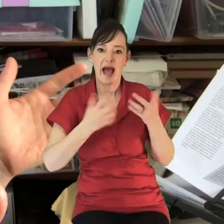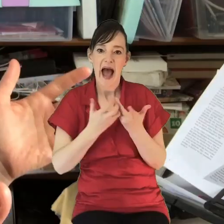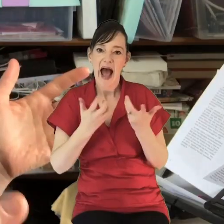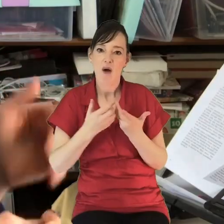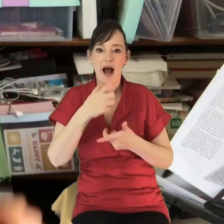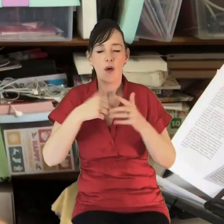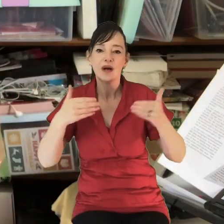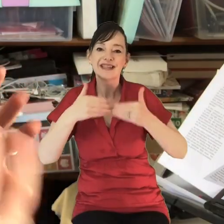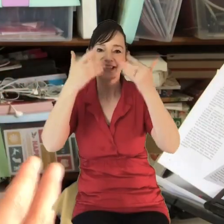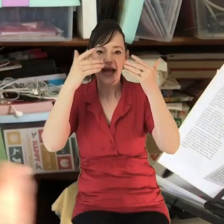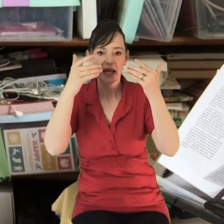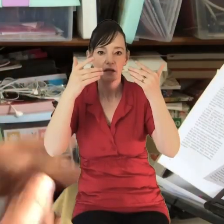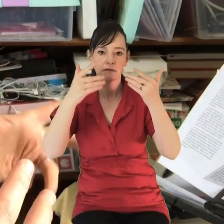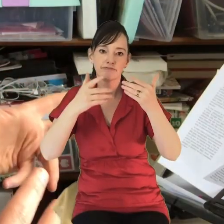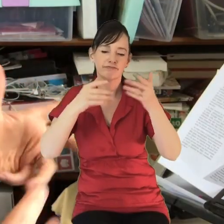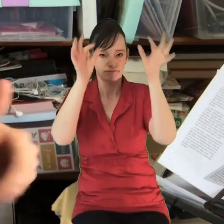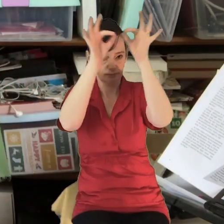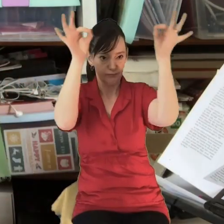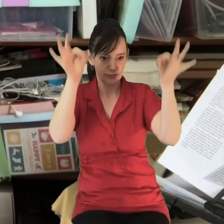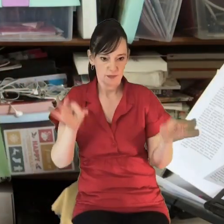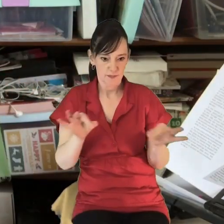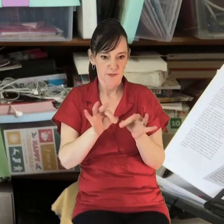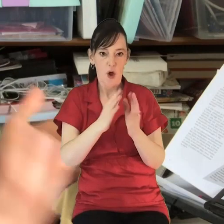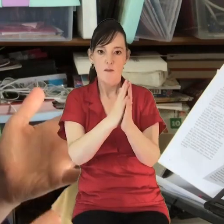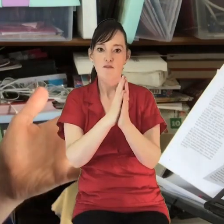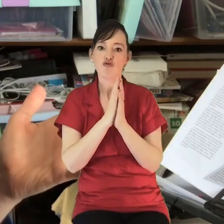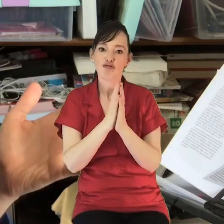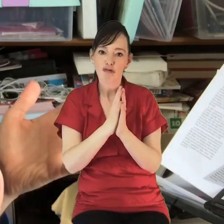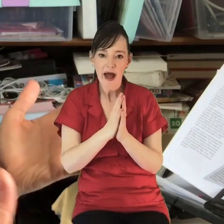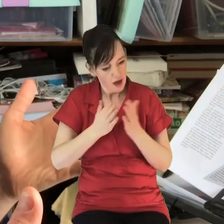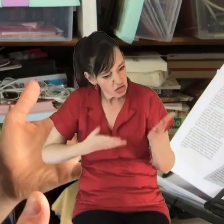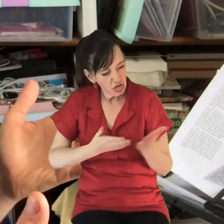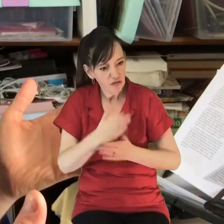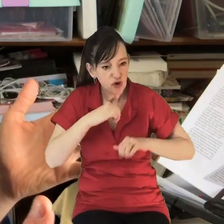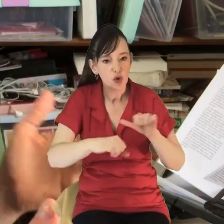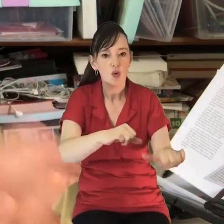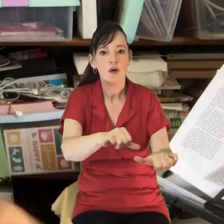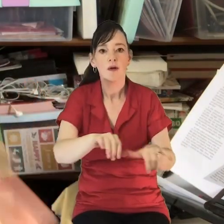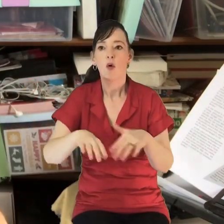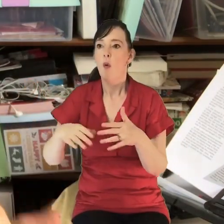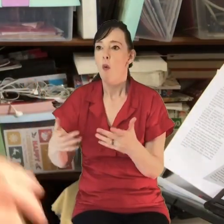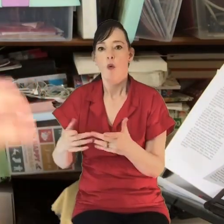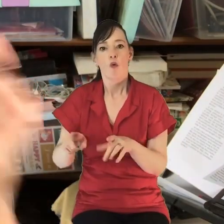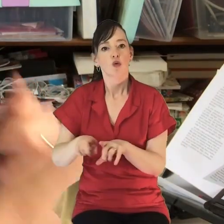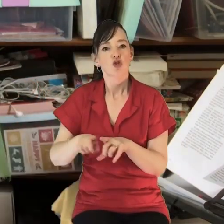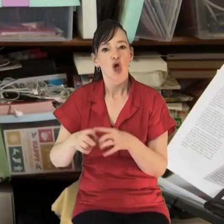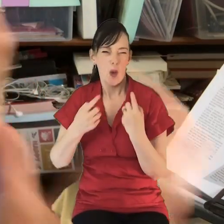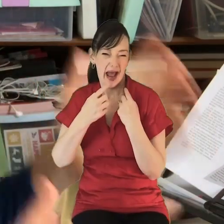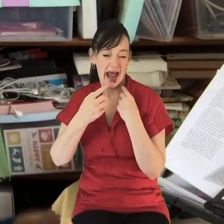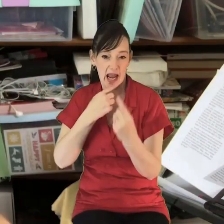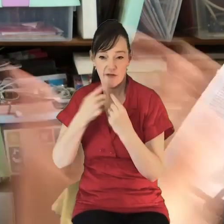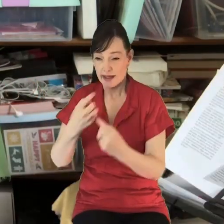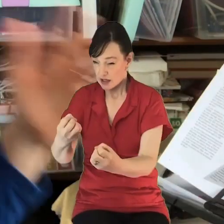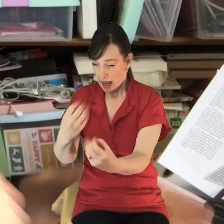and we talked about resisting overwhelm with rhythms of rest. We talked about kind of turning down the volume of this